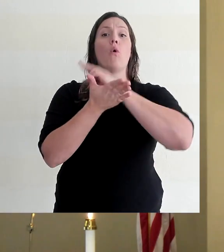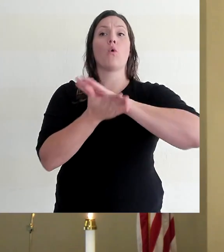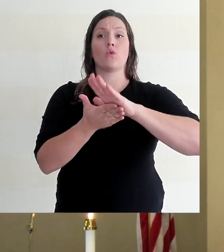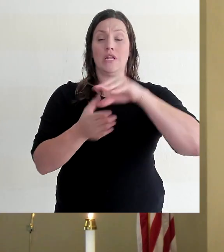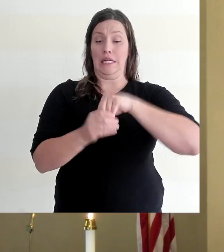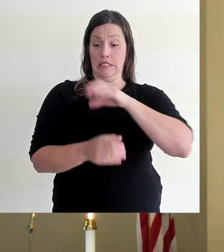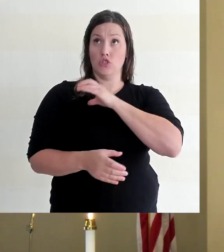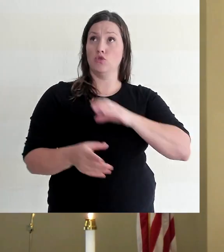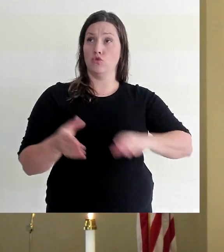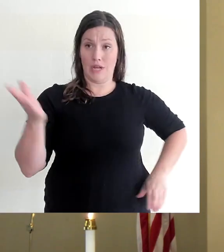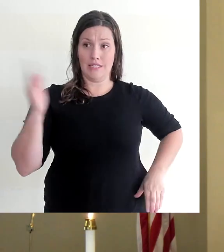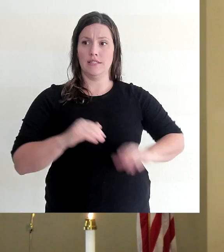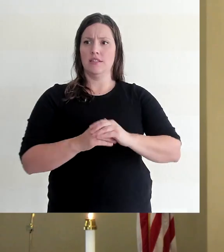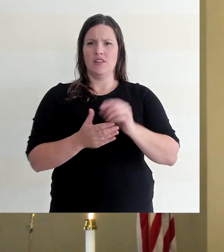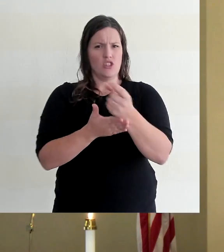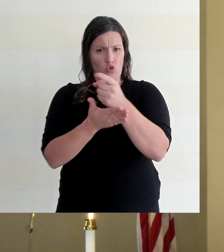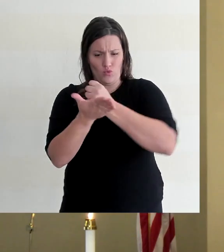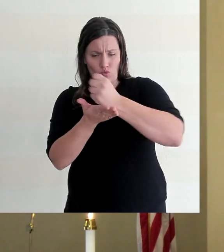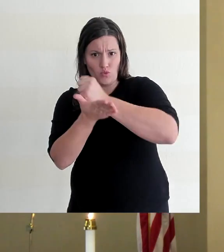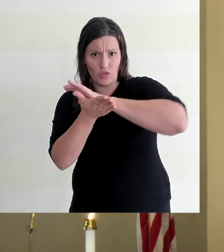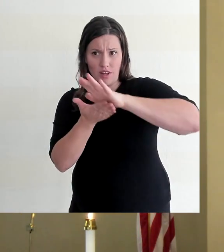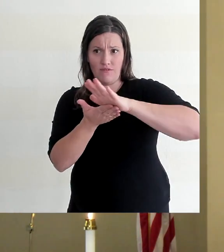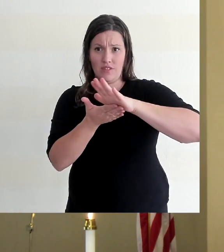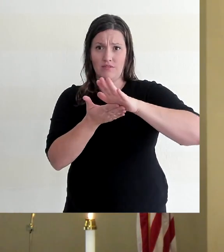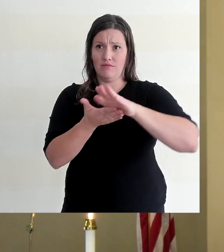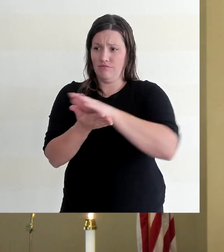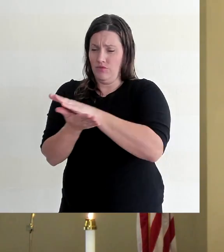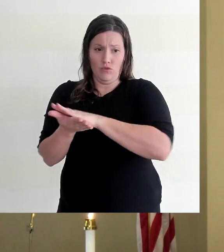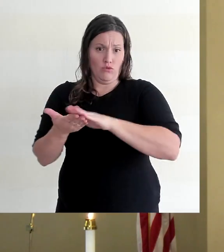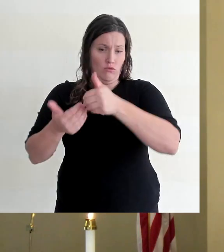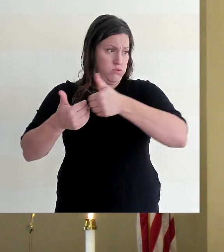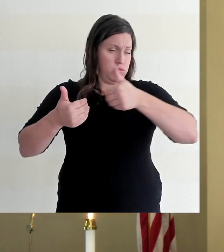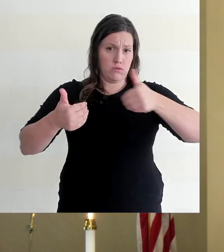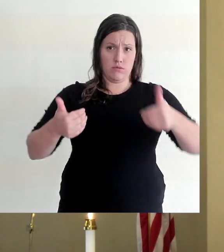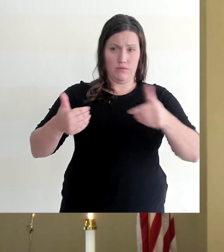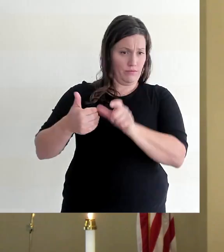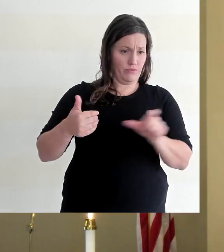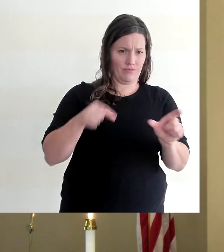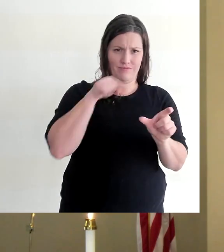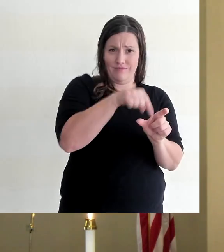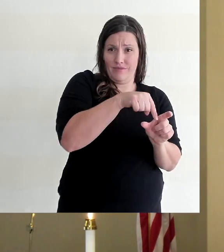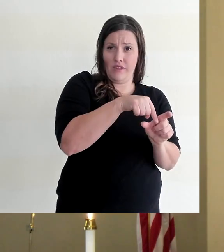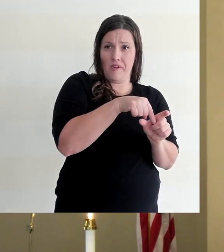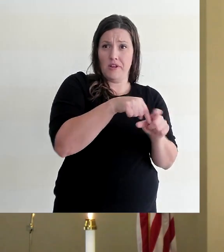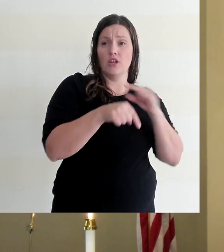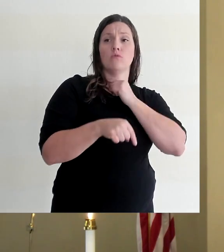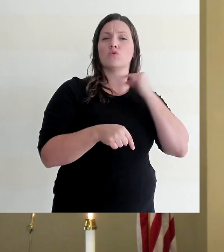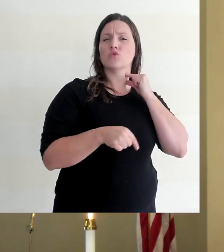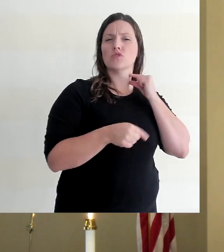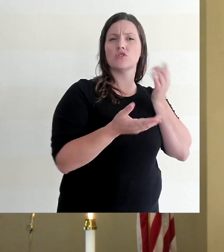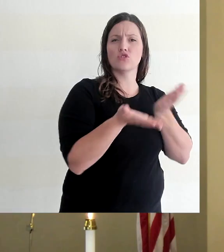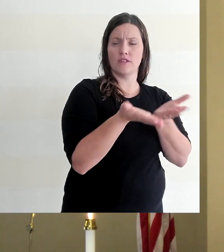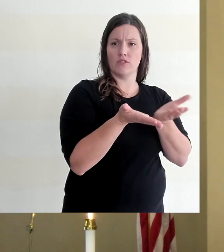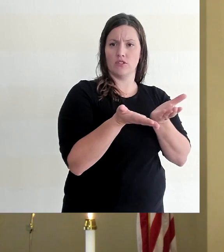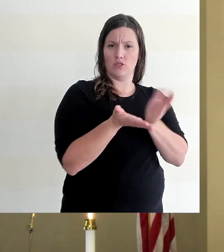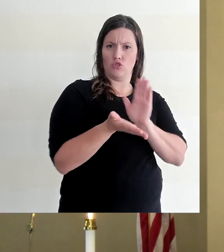Christ and that you are sanctified and set apart for priestly service. Your